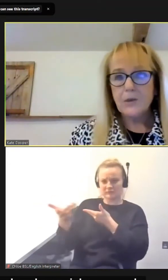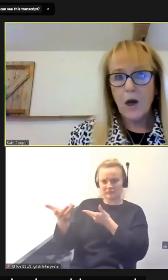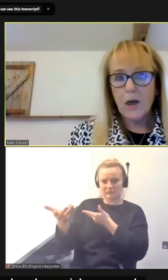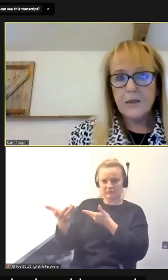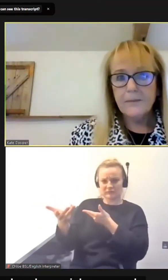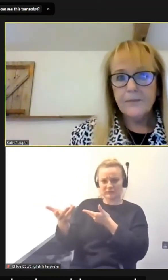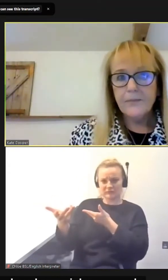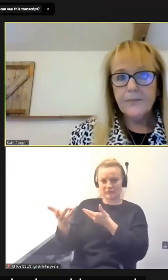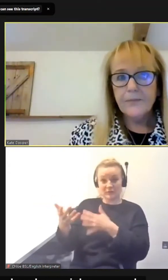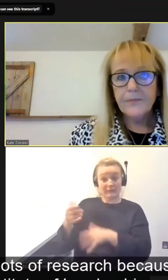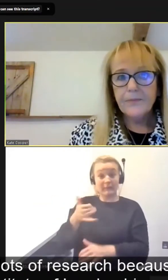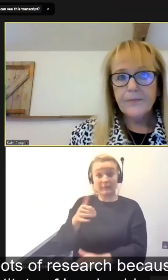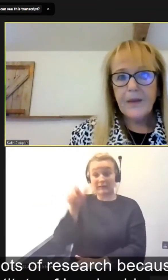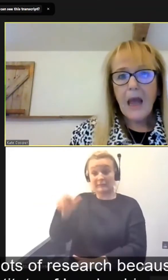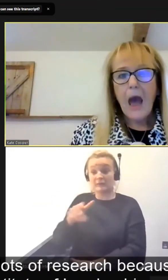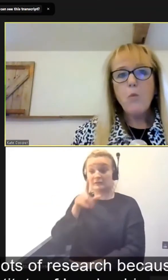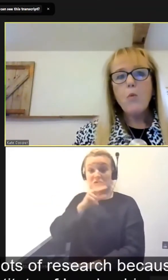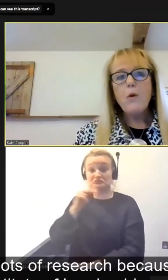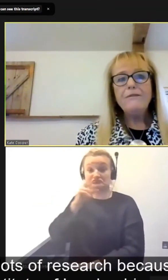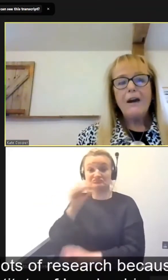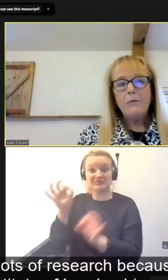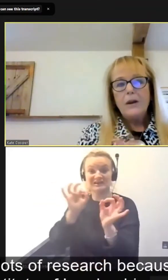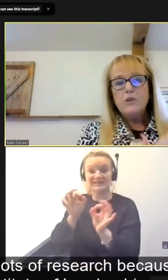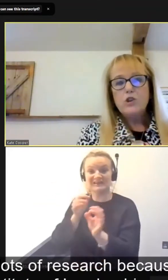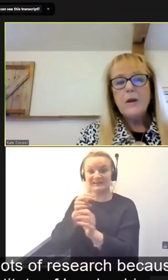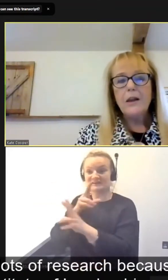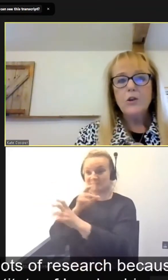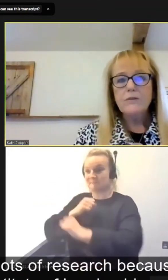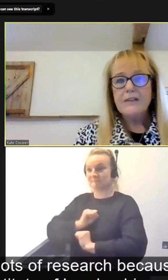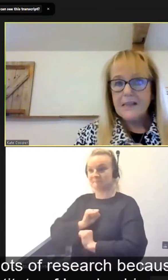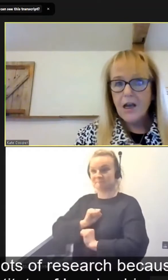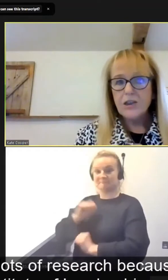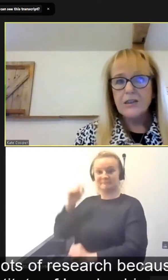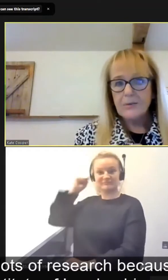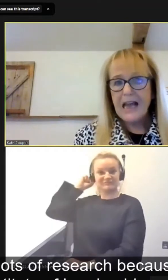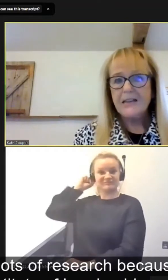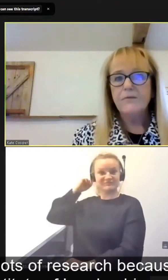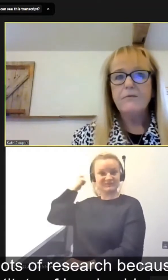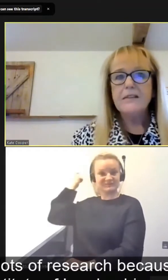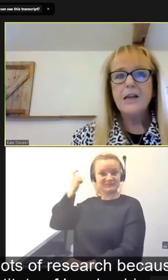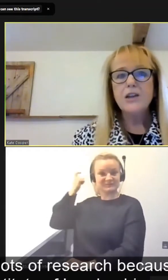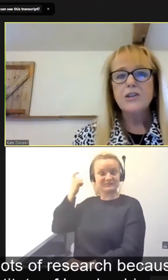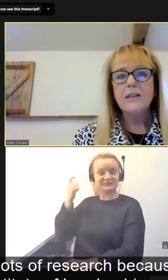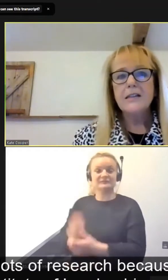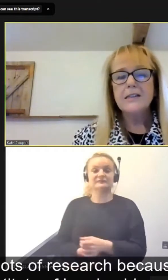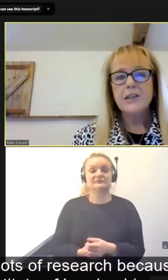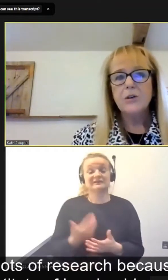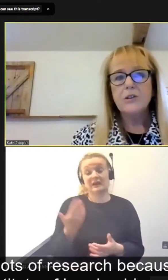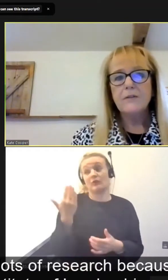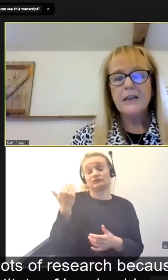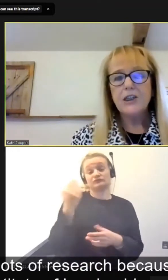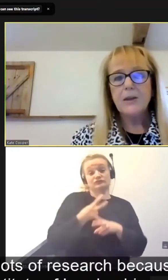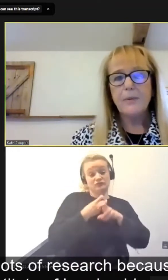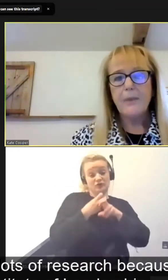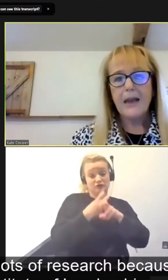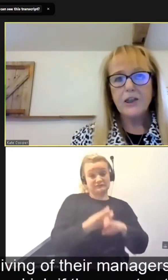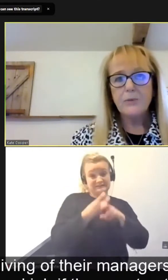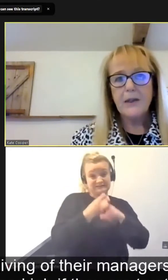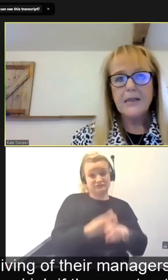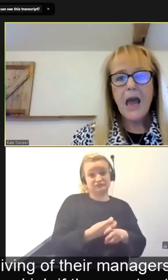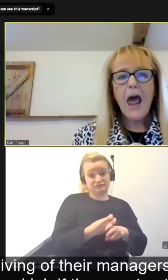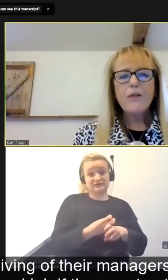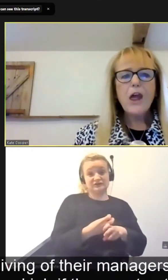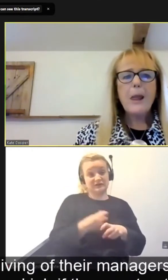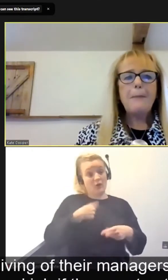nobody said a word. And what we found when I was doing lots of research, because I was head of research at the Institute of Leadership and